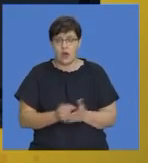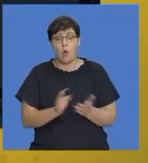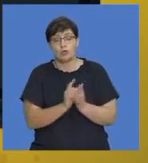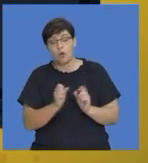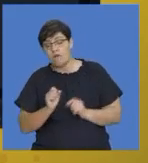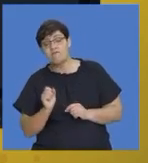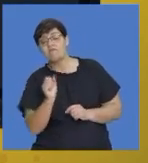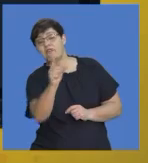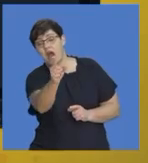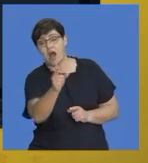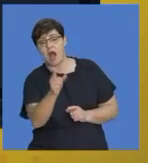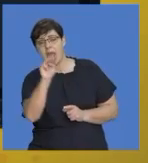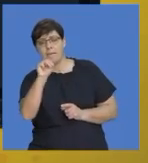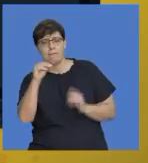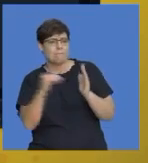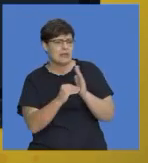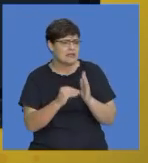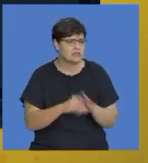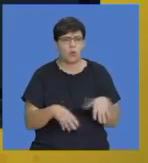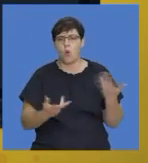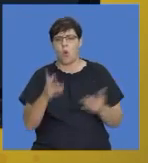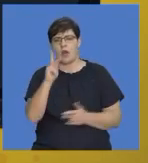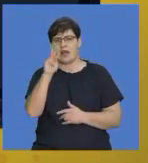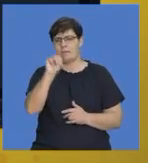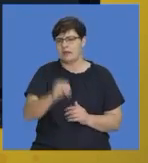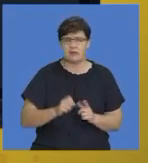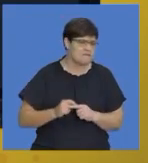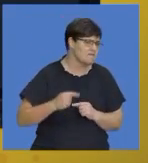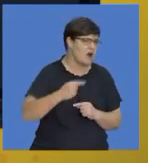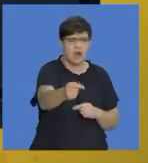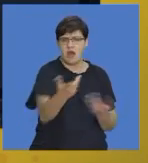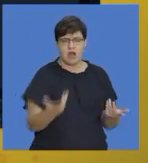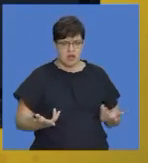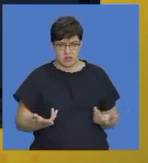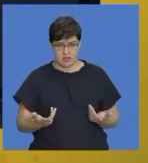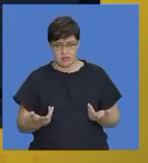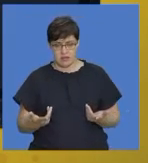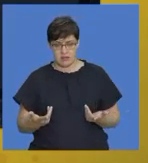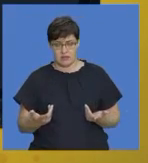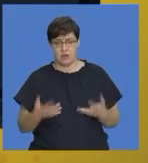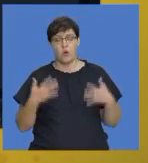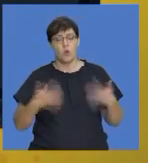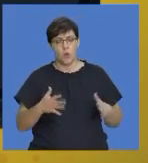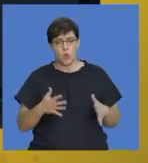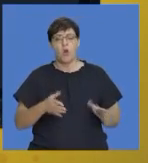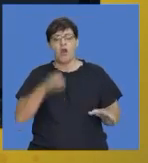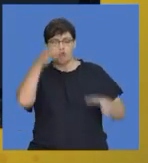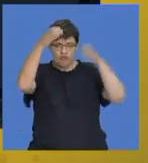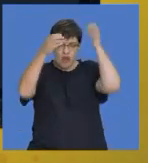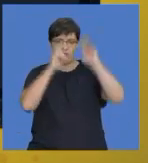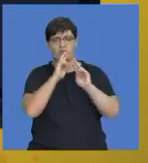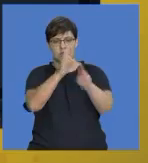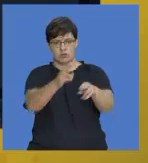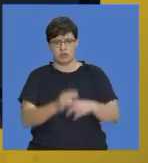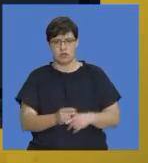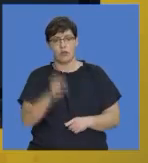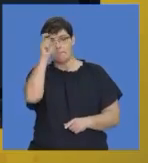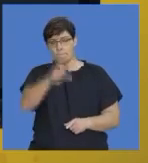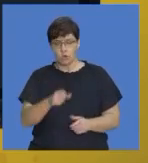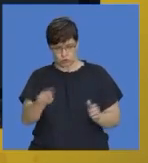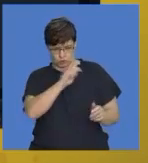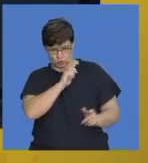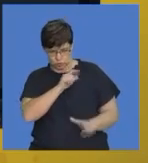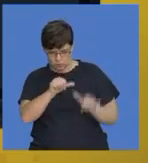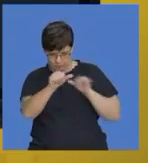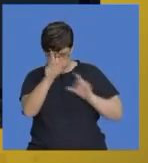to indicate how many meters how many kilometers remember it's a creative response so nobody's going to go and look at the measurements so you can